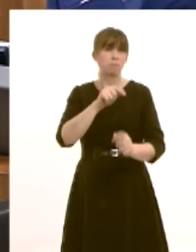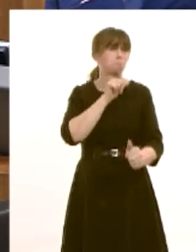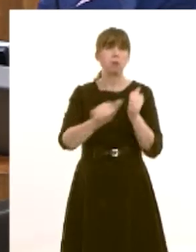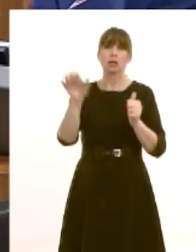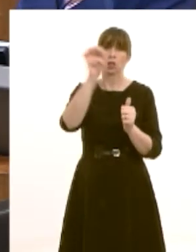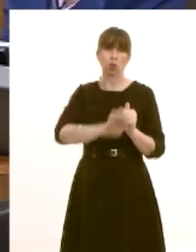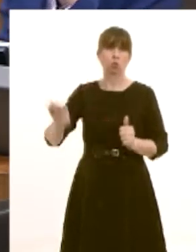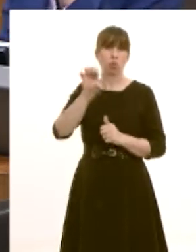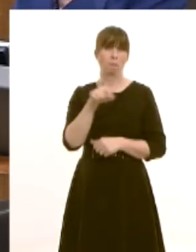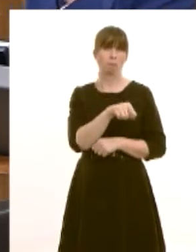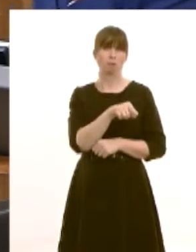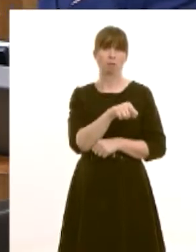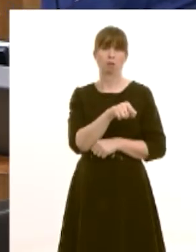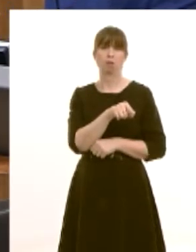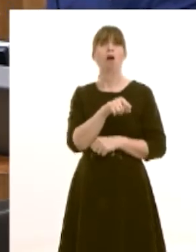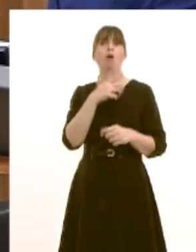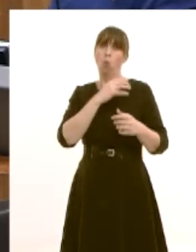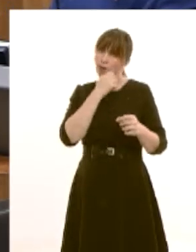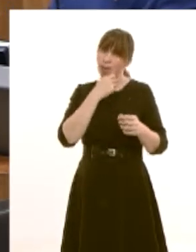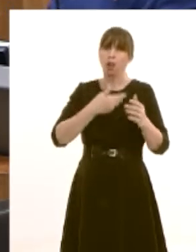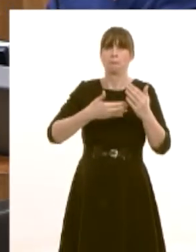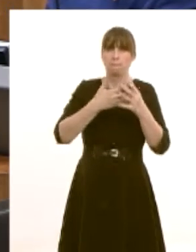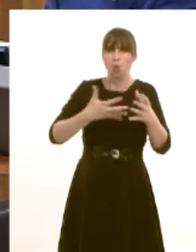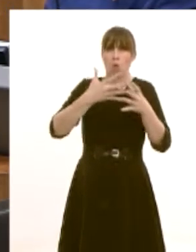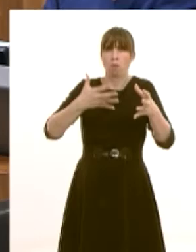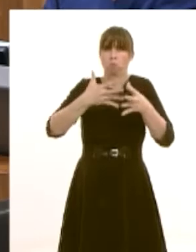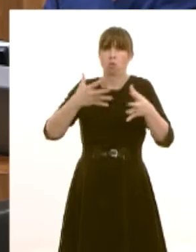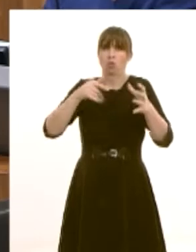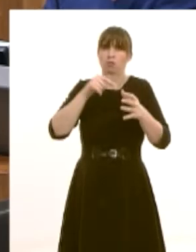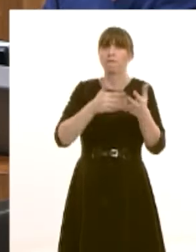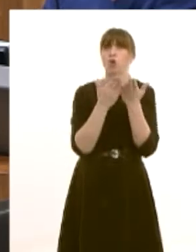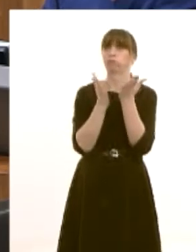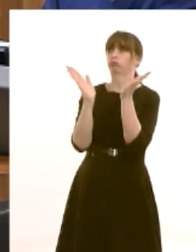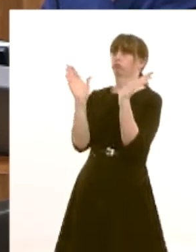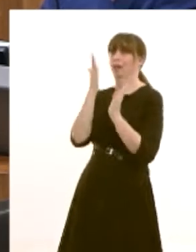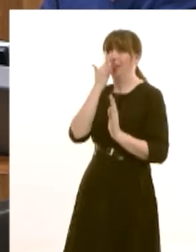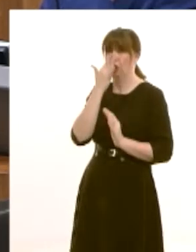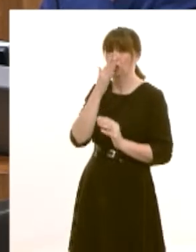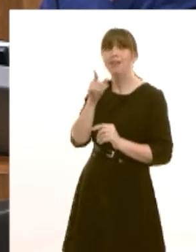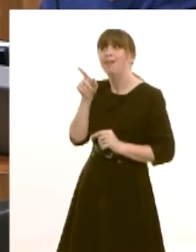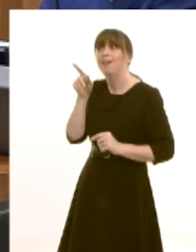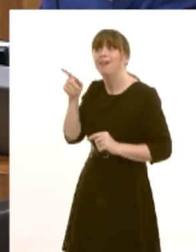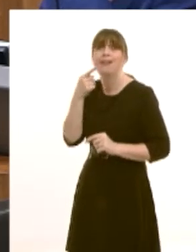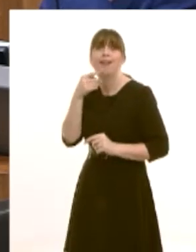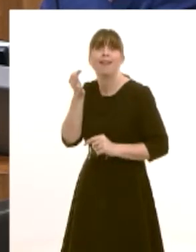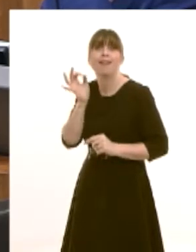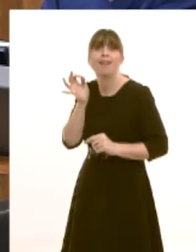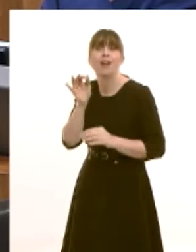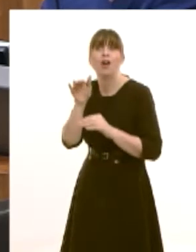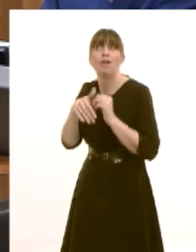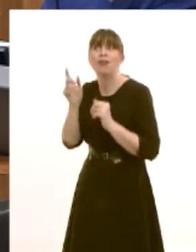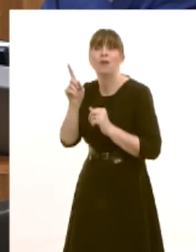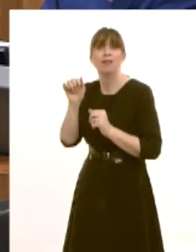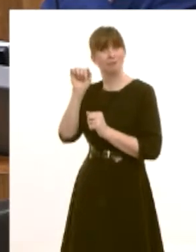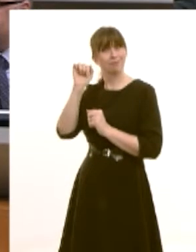europe it's why we'll build on that to ensure there are opportunities available for all ages what she doesn't explain of course is that her leader